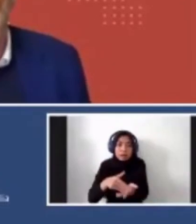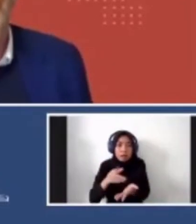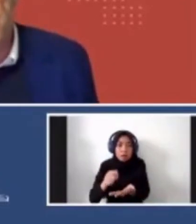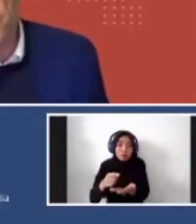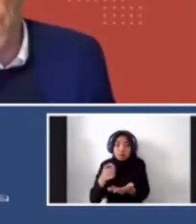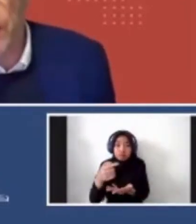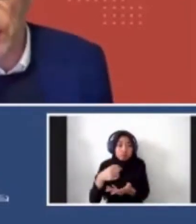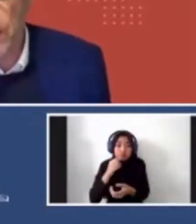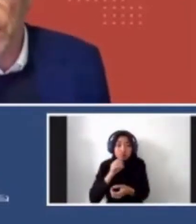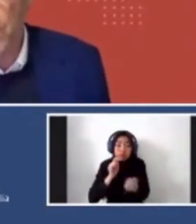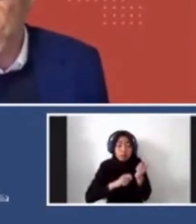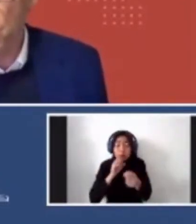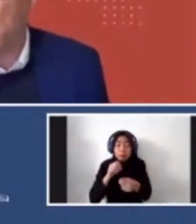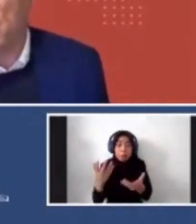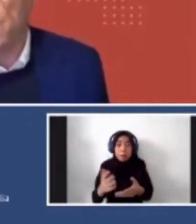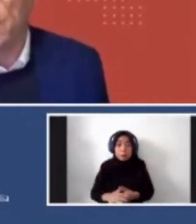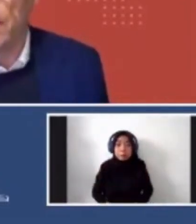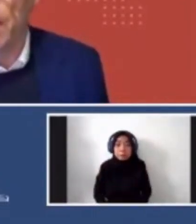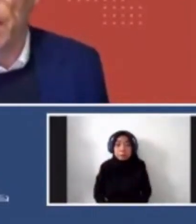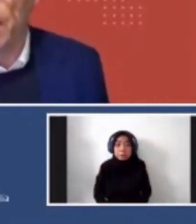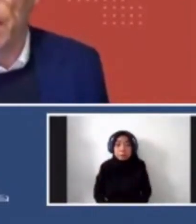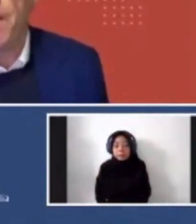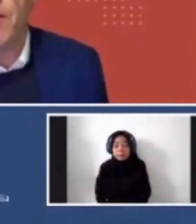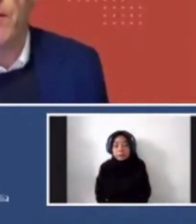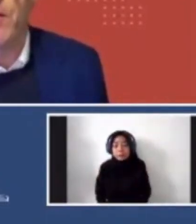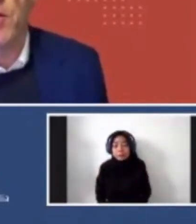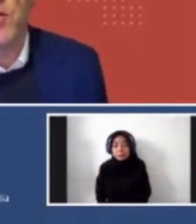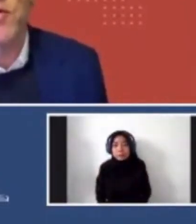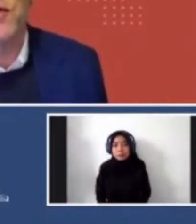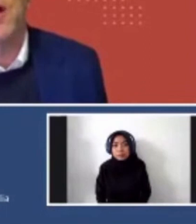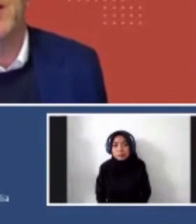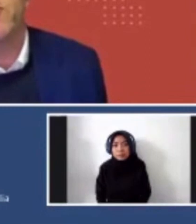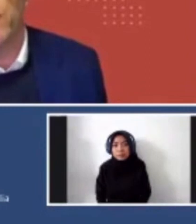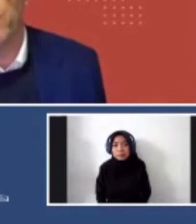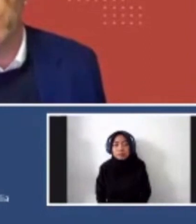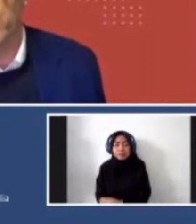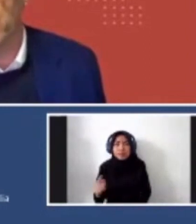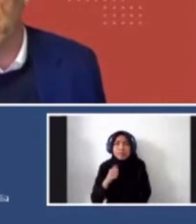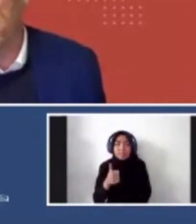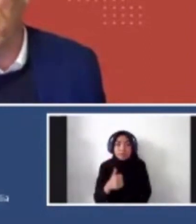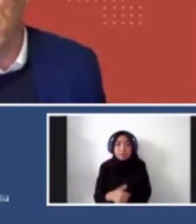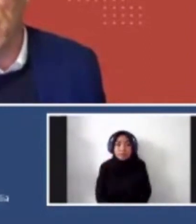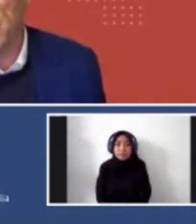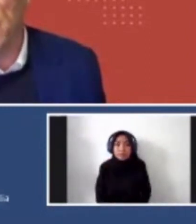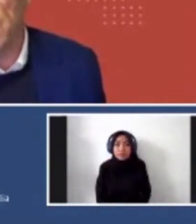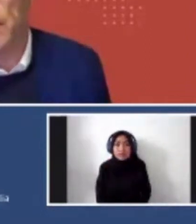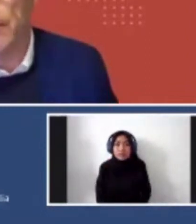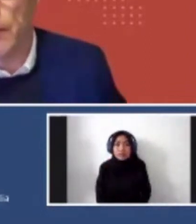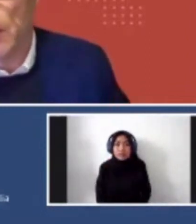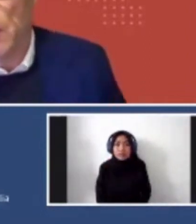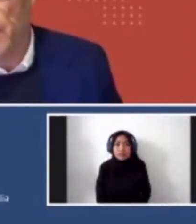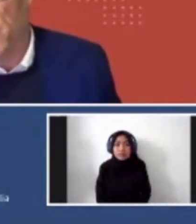Would you like? Yes. To comment on that first. Yes, it's very good question. I mean, I chose to show you works that, uh,